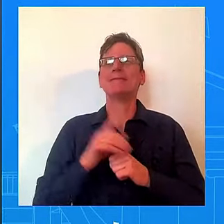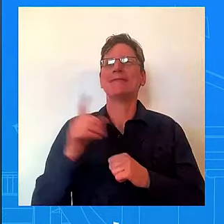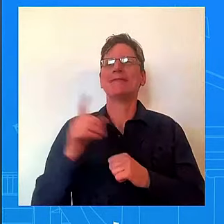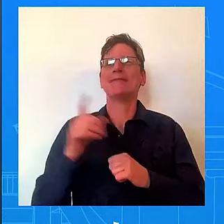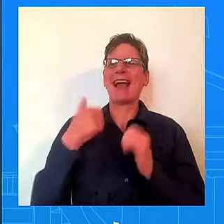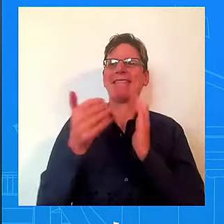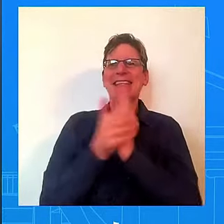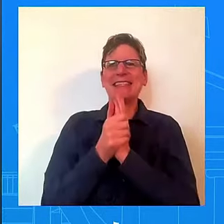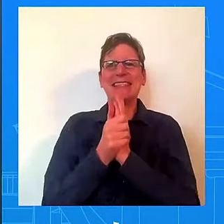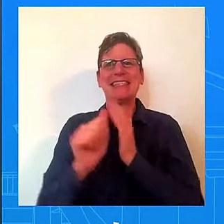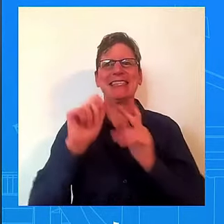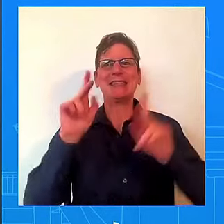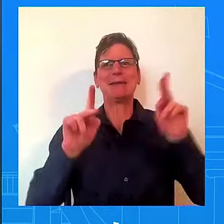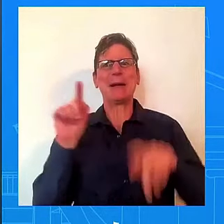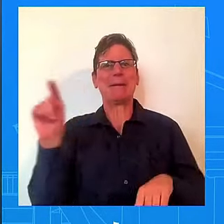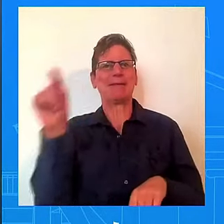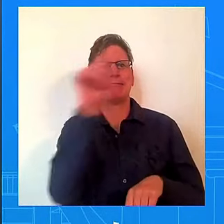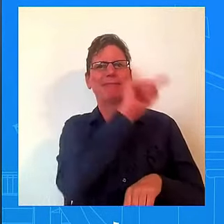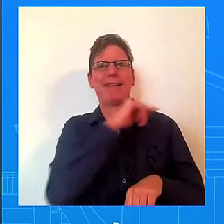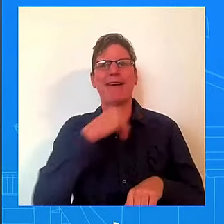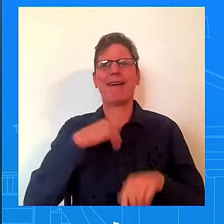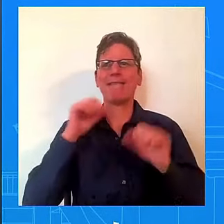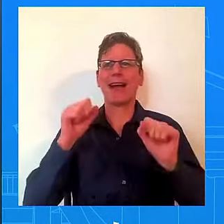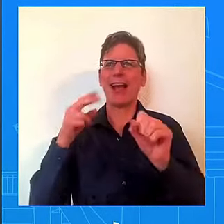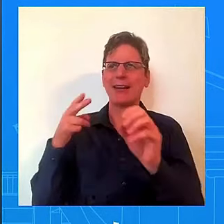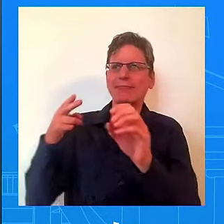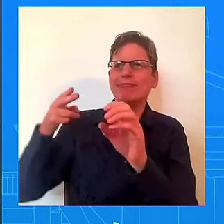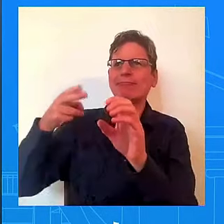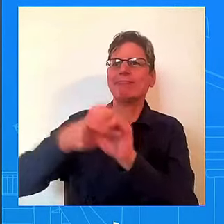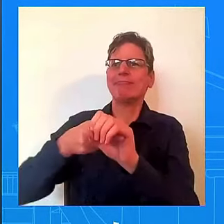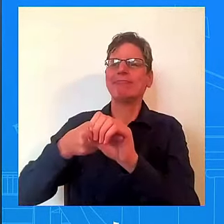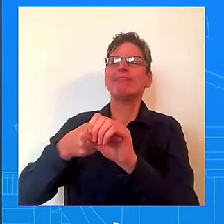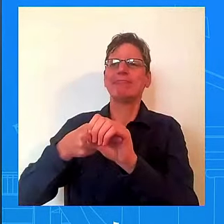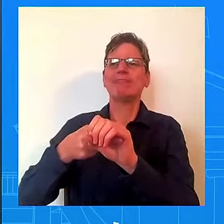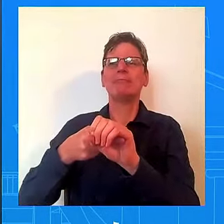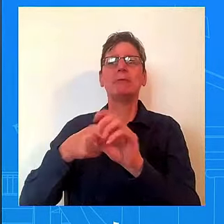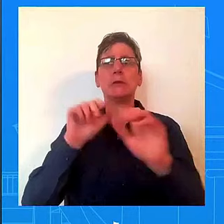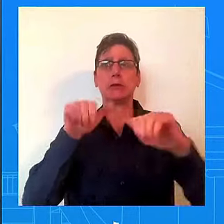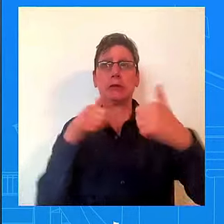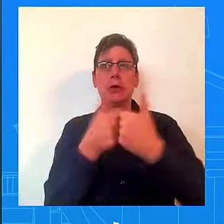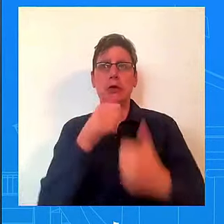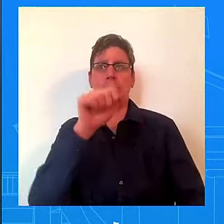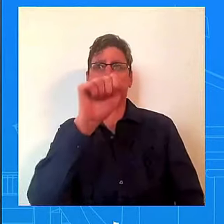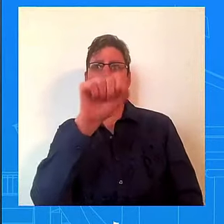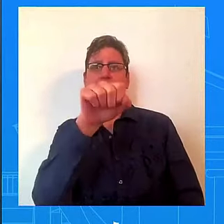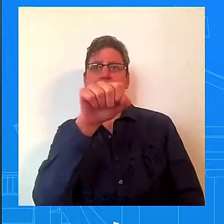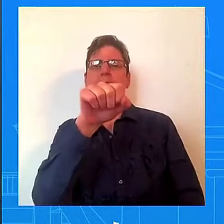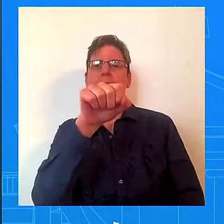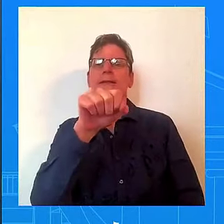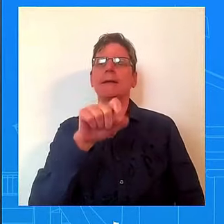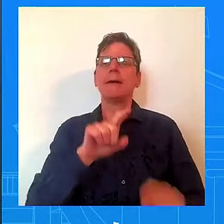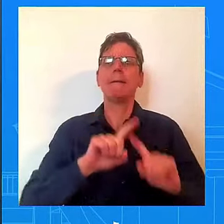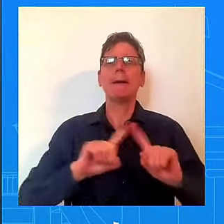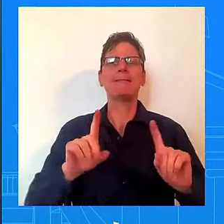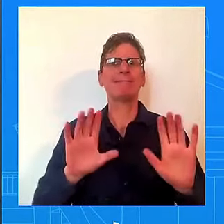but it's a great challenge to have, and it certainly beats the alternative, which is having no work. And one of the glaring